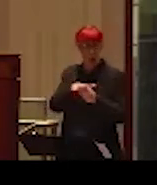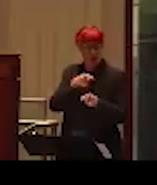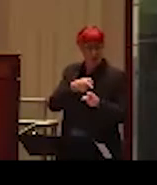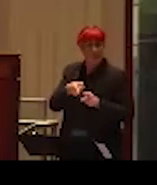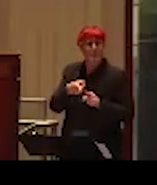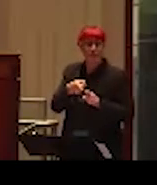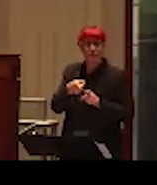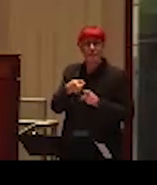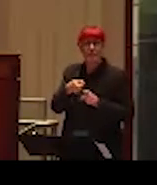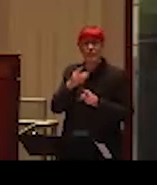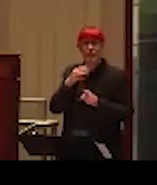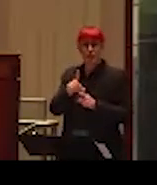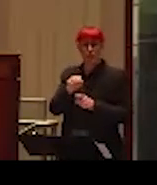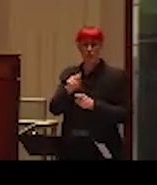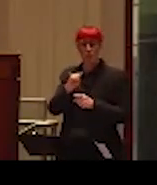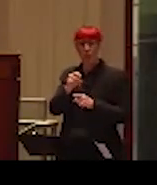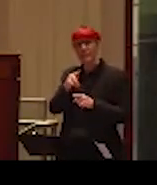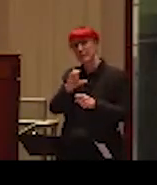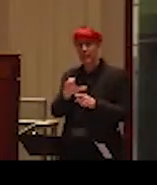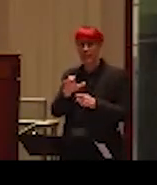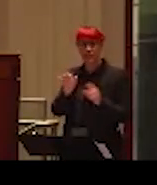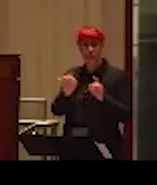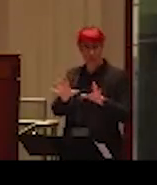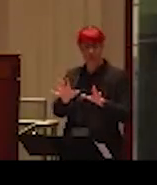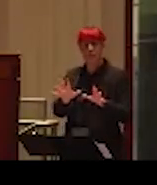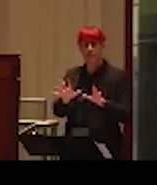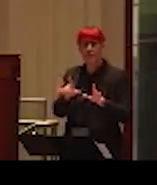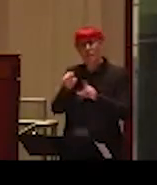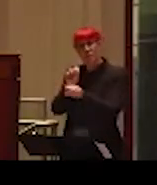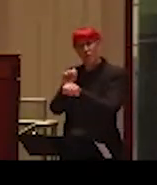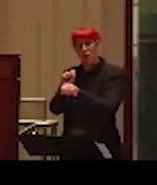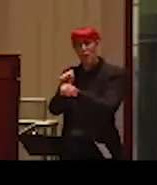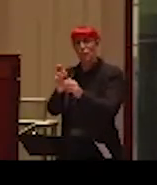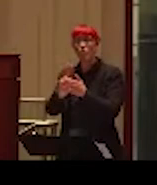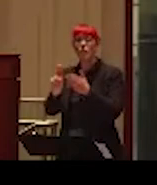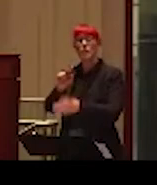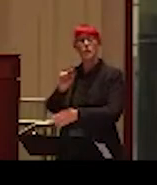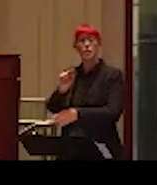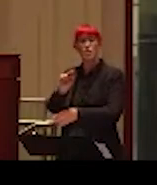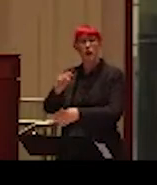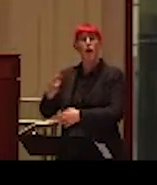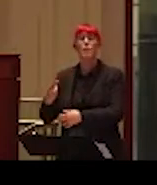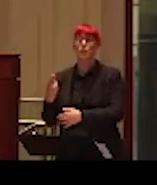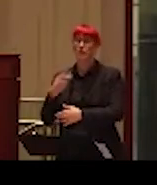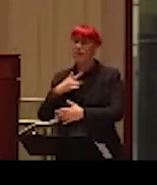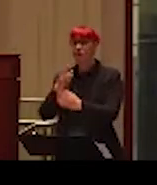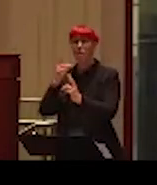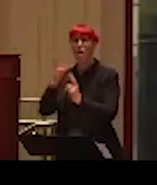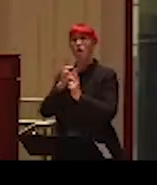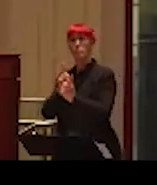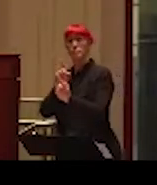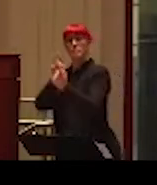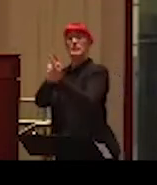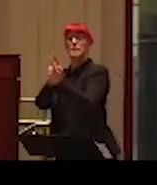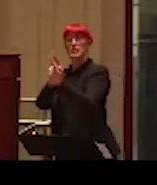worked at the University of New Hampshire, and it was an honor to meet him and talk to him. He was a very brave